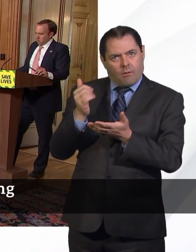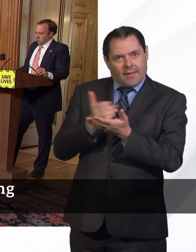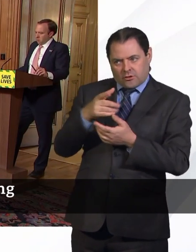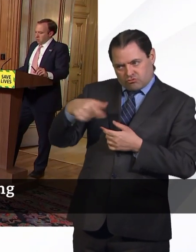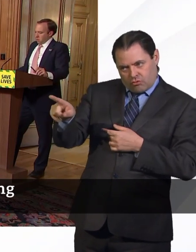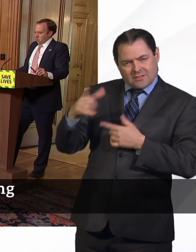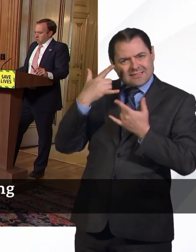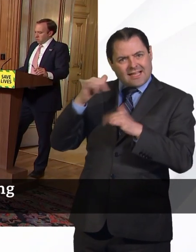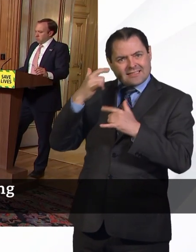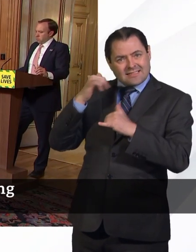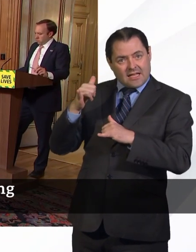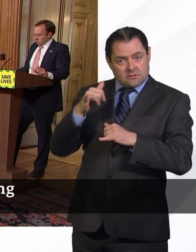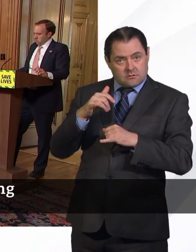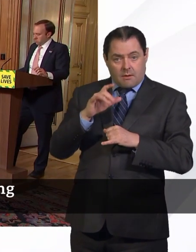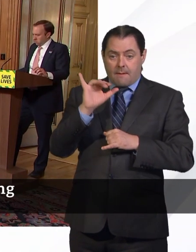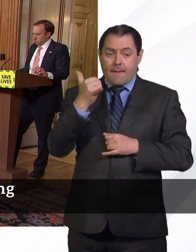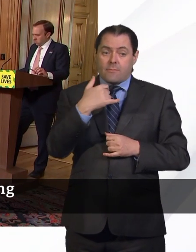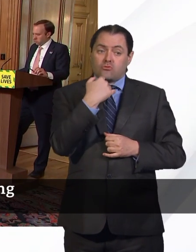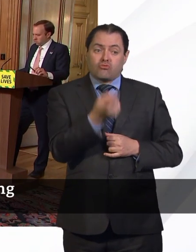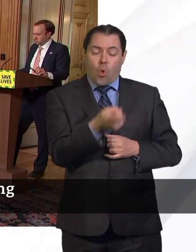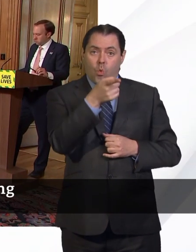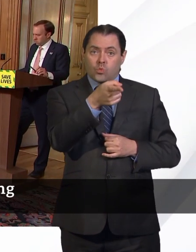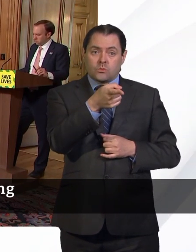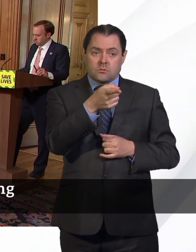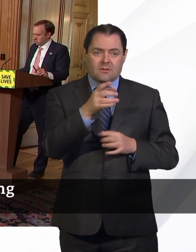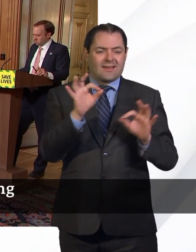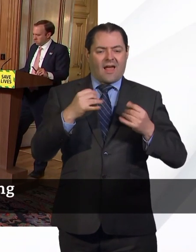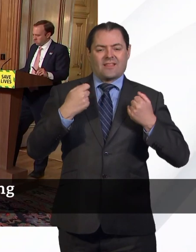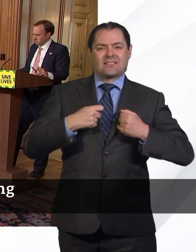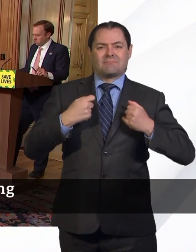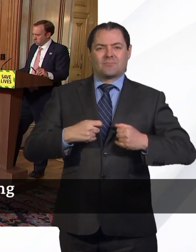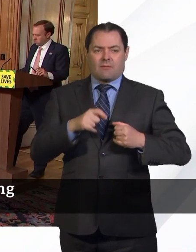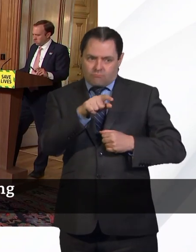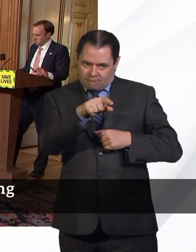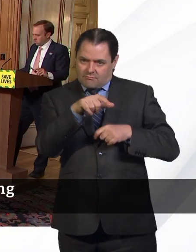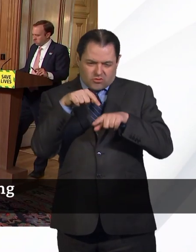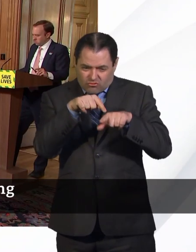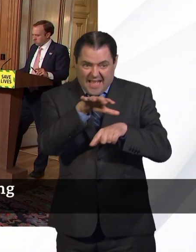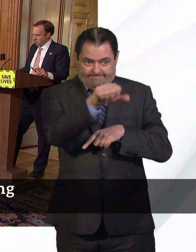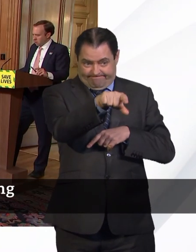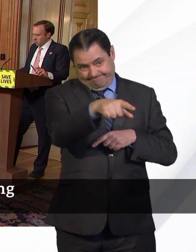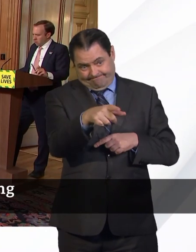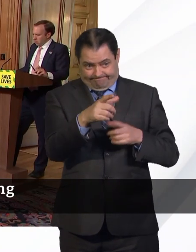test and trace system without symptoms to decide whether or not they do indeed have the virus. Thanks.